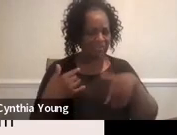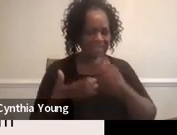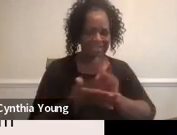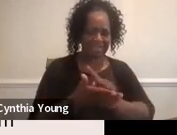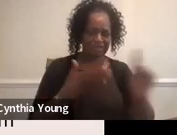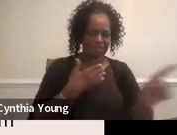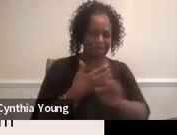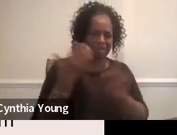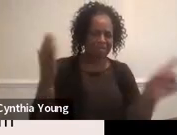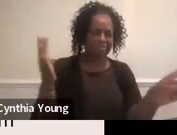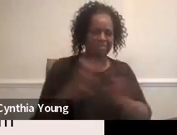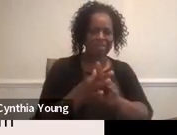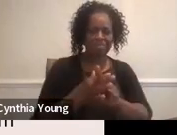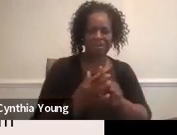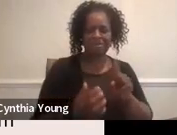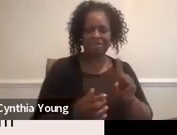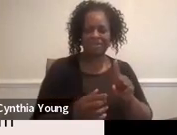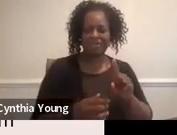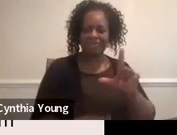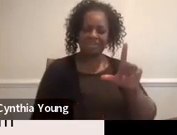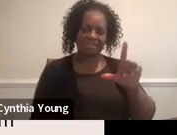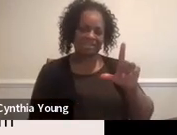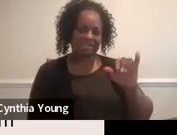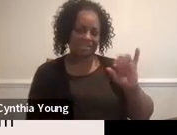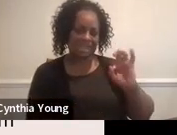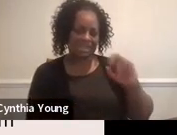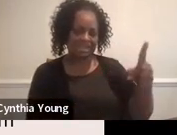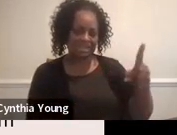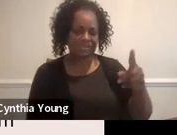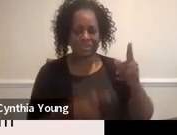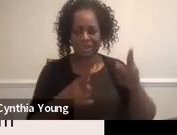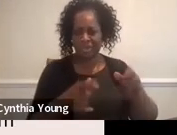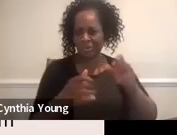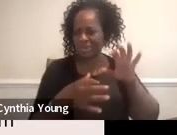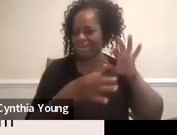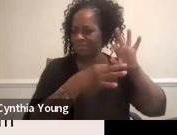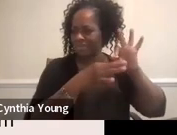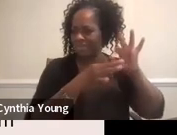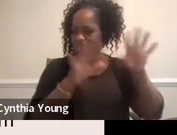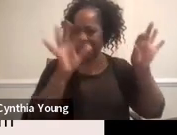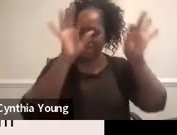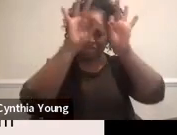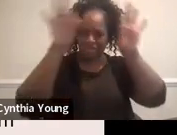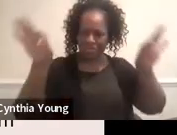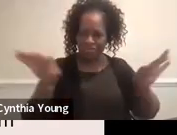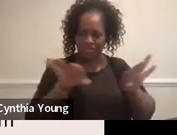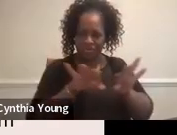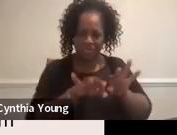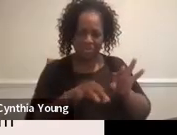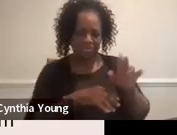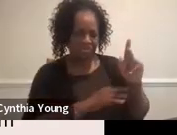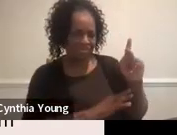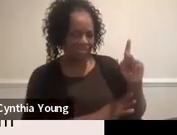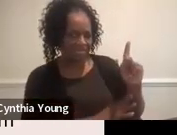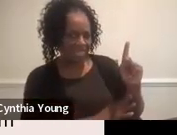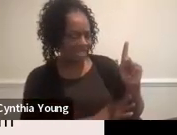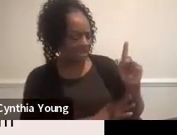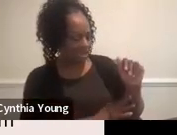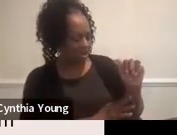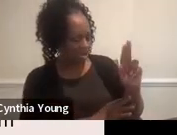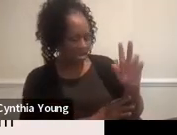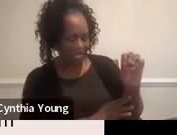And this is our link to a quick feedback form that Carly also just put in the chat box.